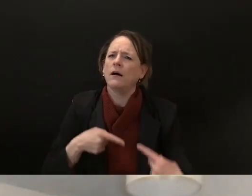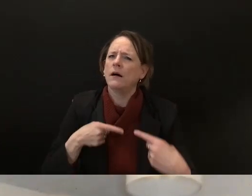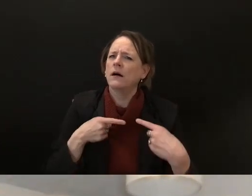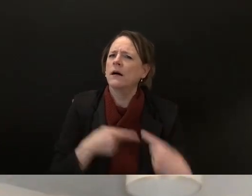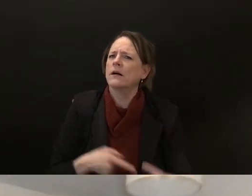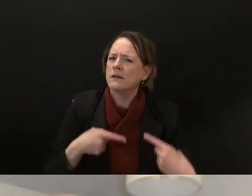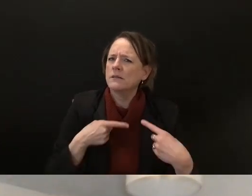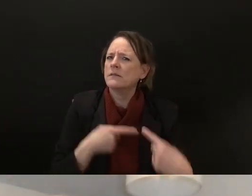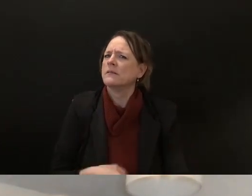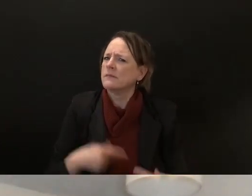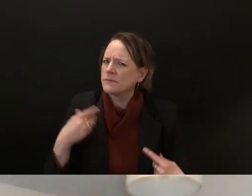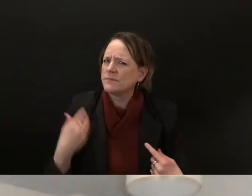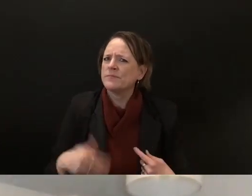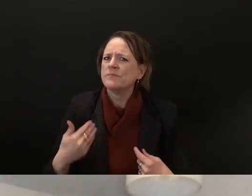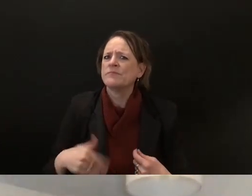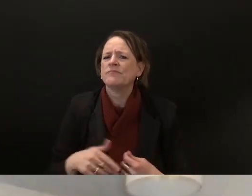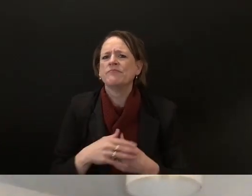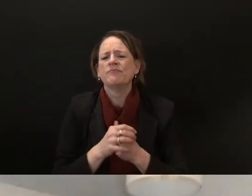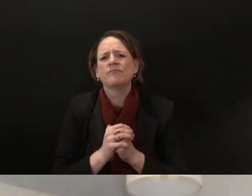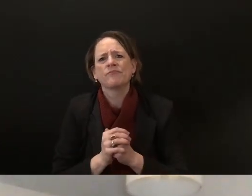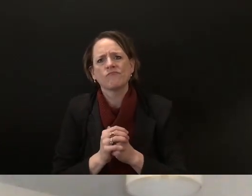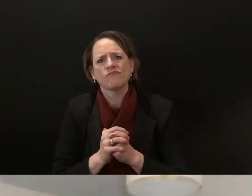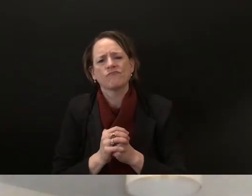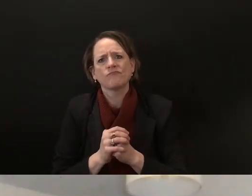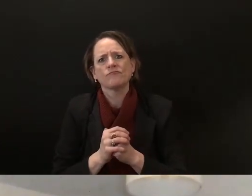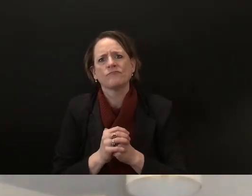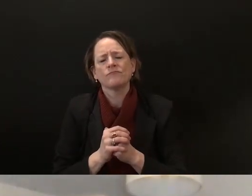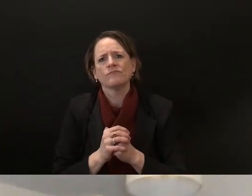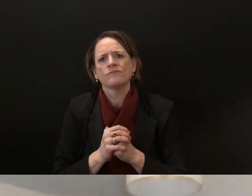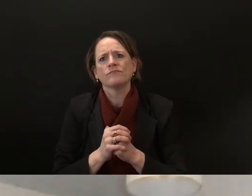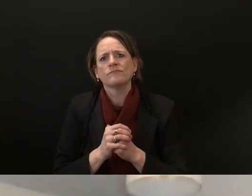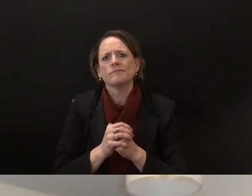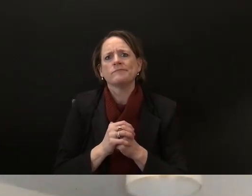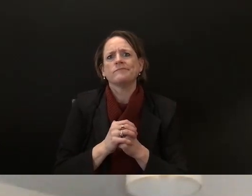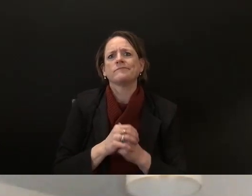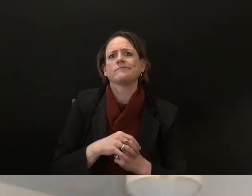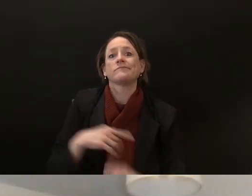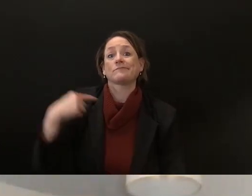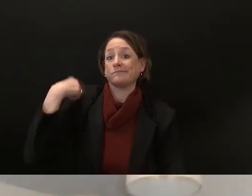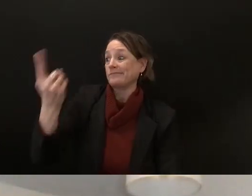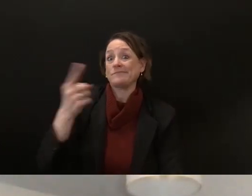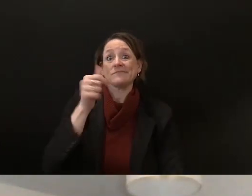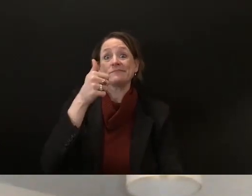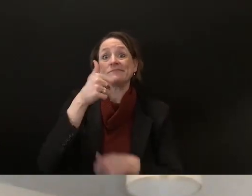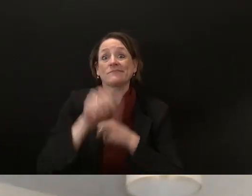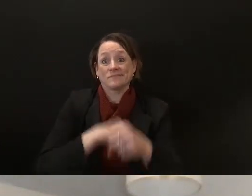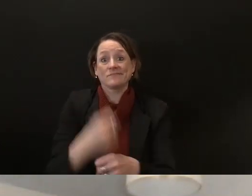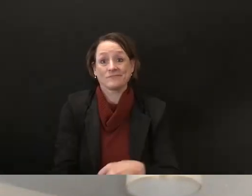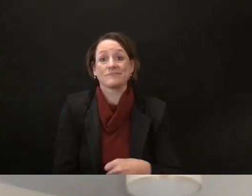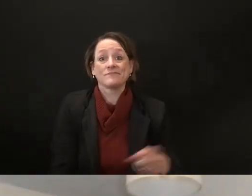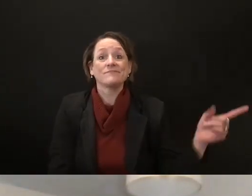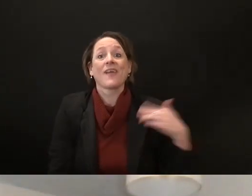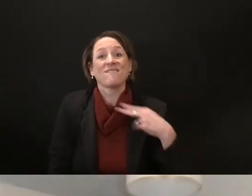um there have been some changes made to our ui laws that have made it extremely difficult to get it um